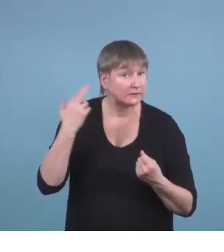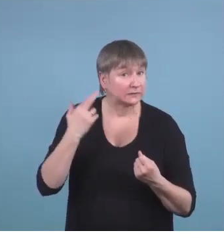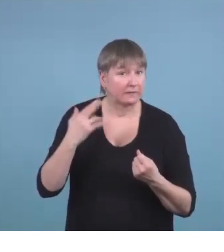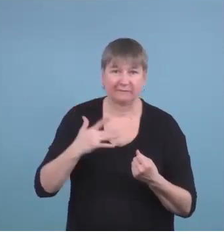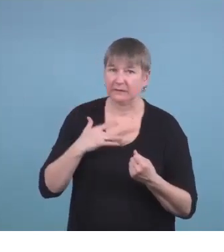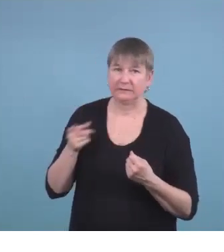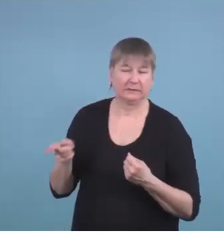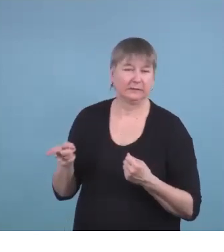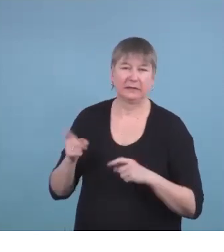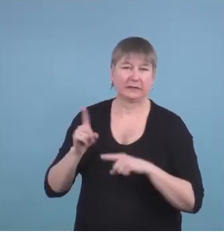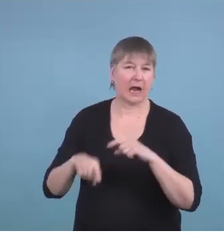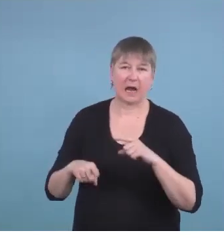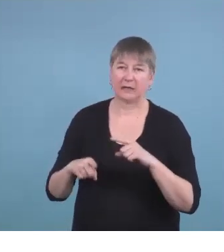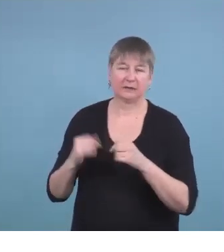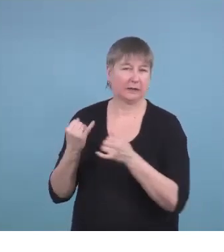independent